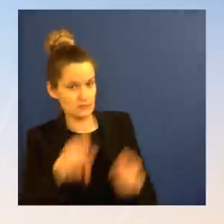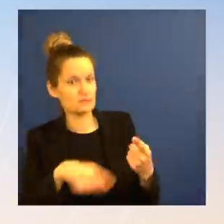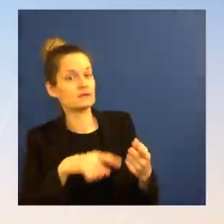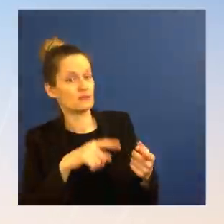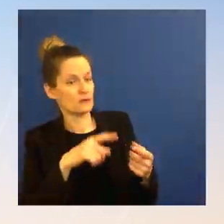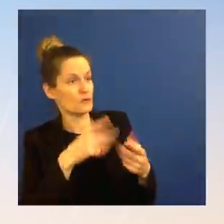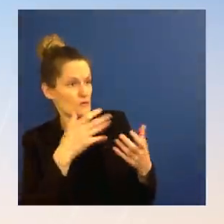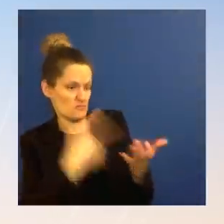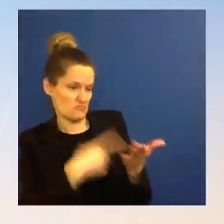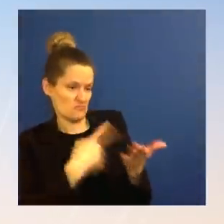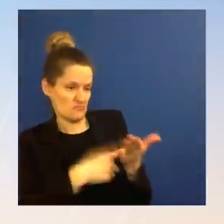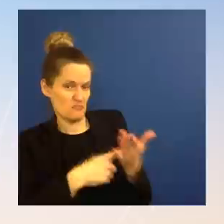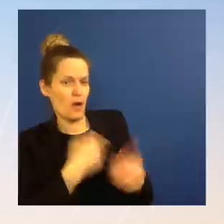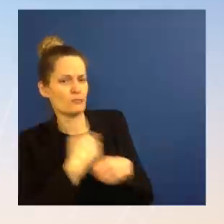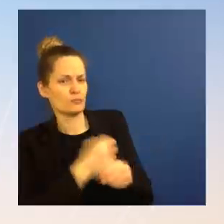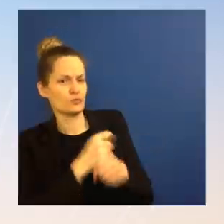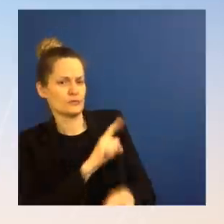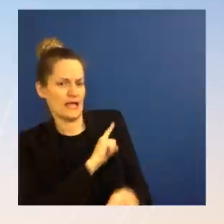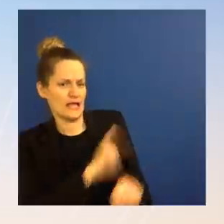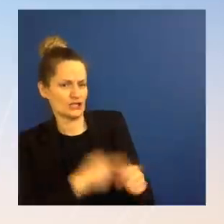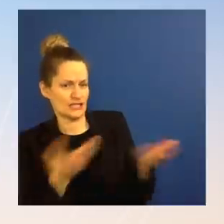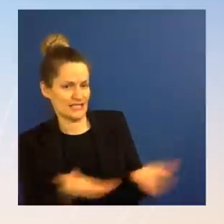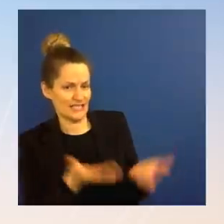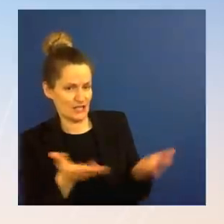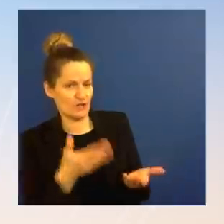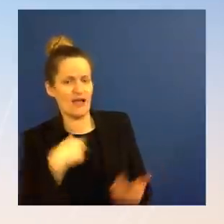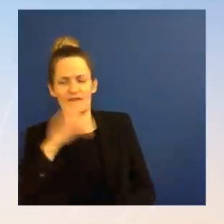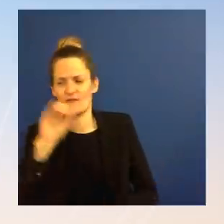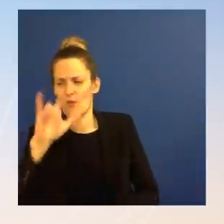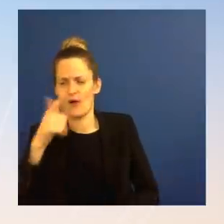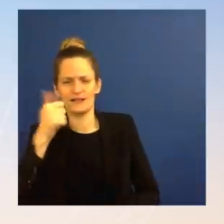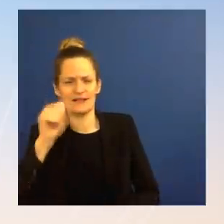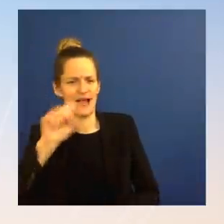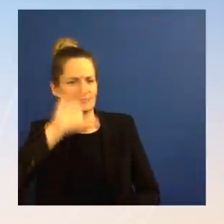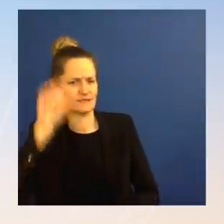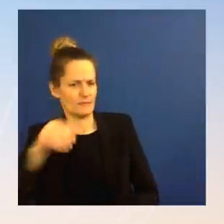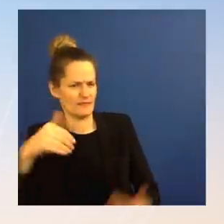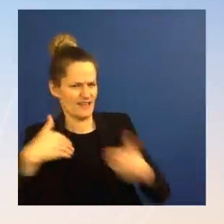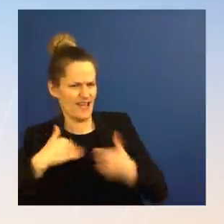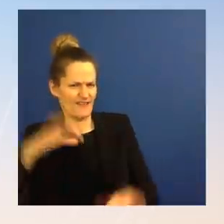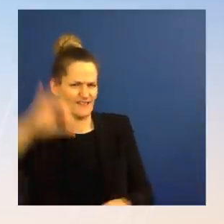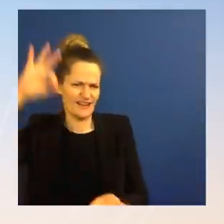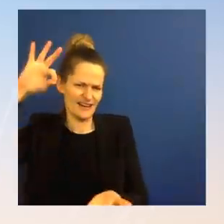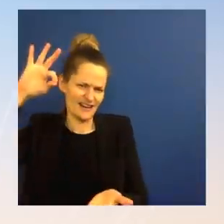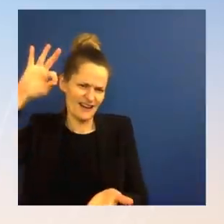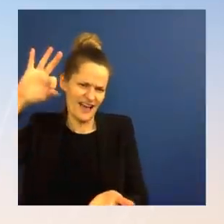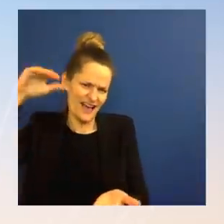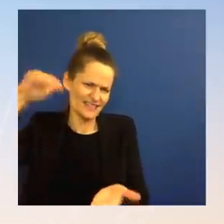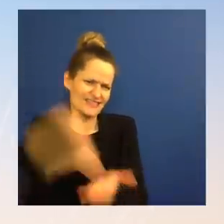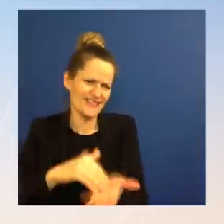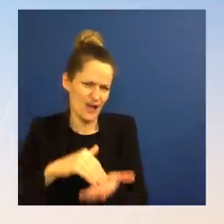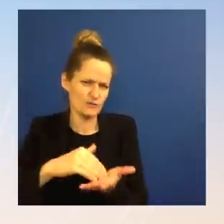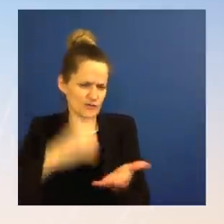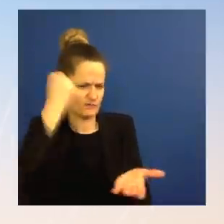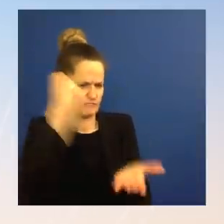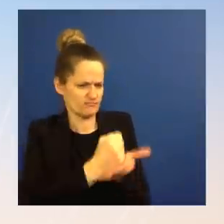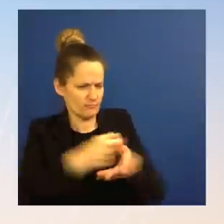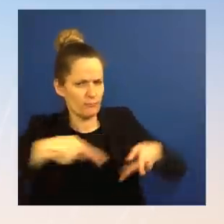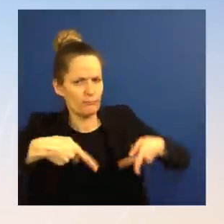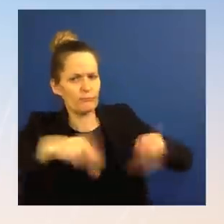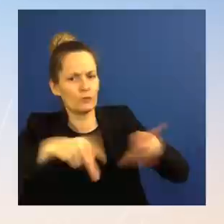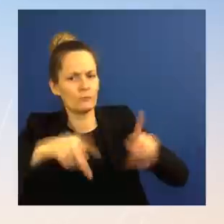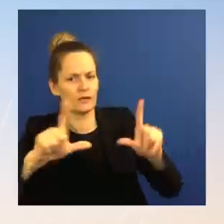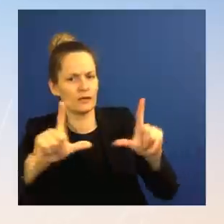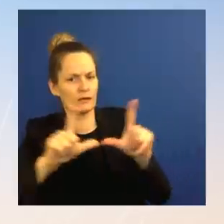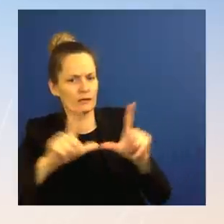permits to drill now. They could be drilling right now. Would President Biden cut red tape to make that possible? Ms.